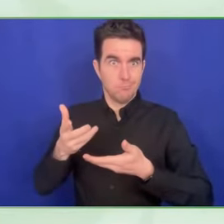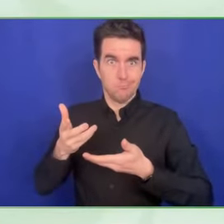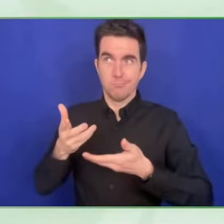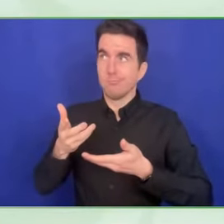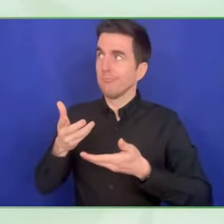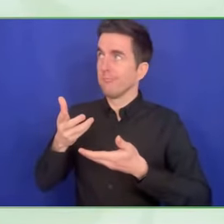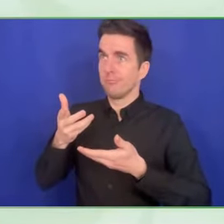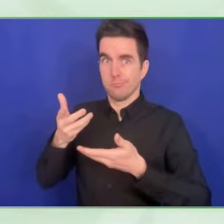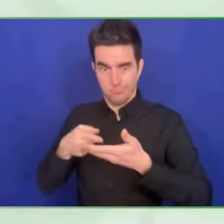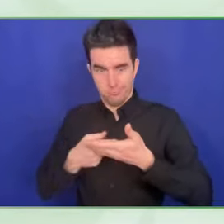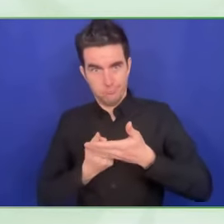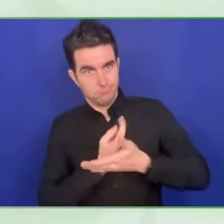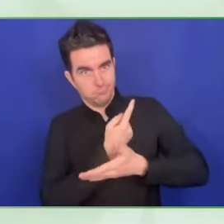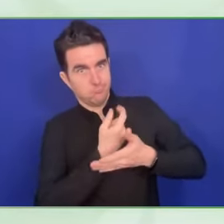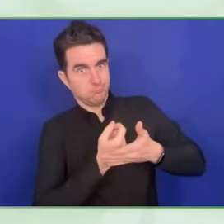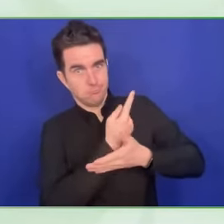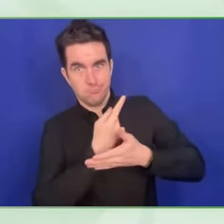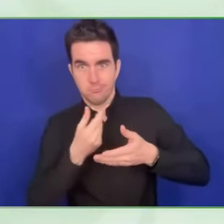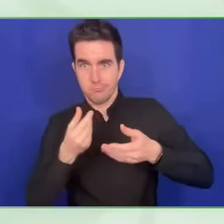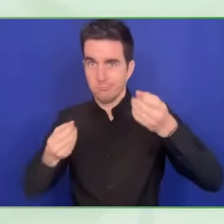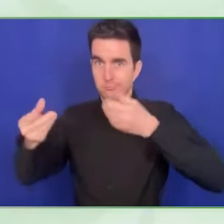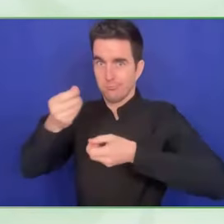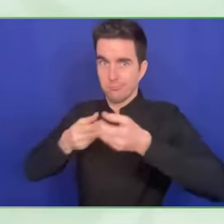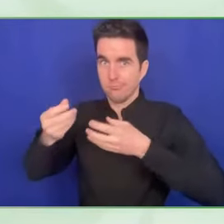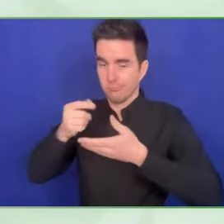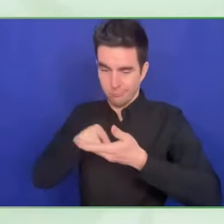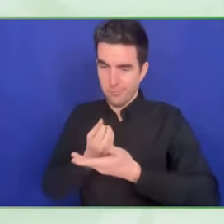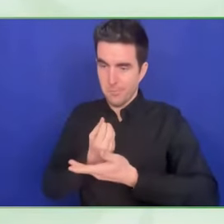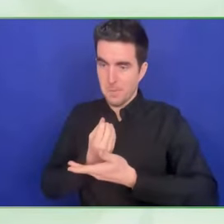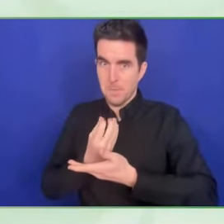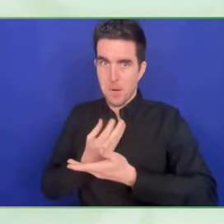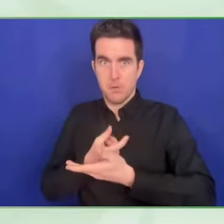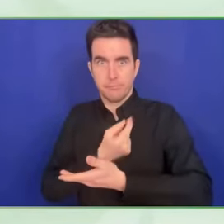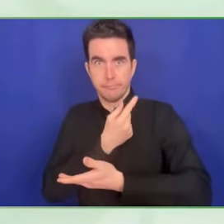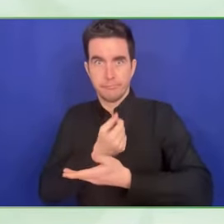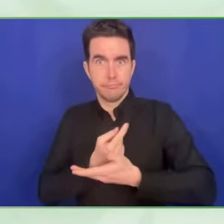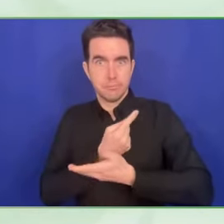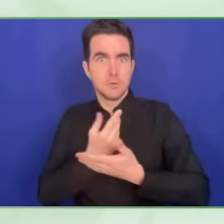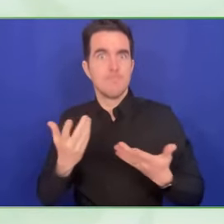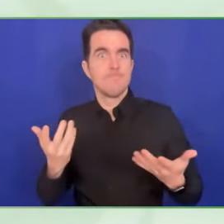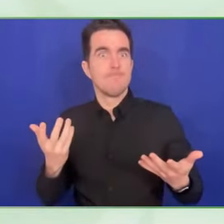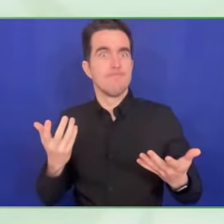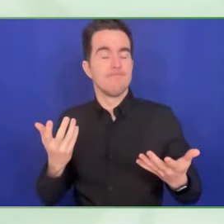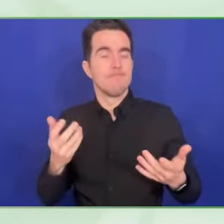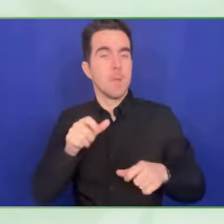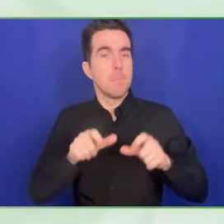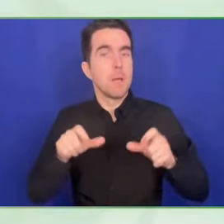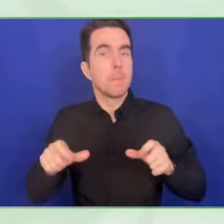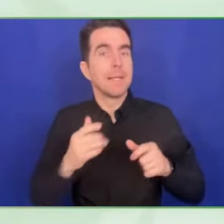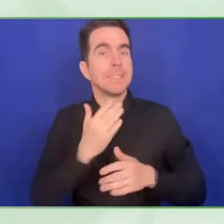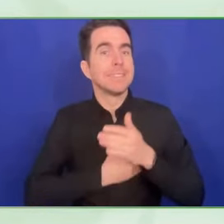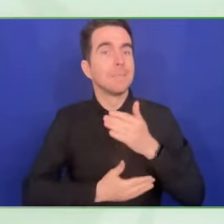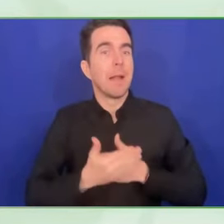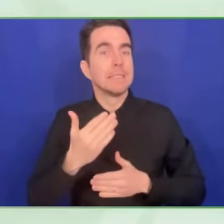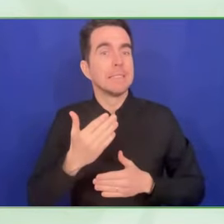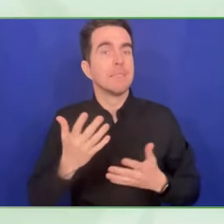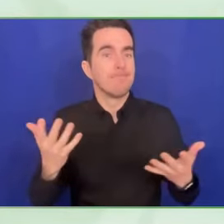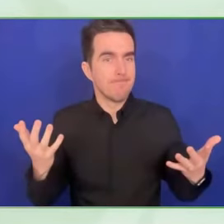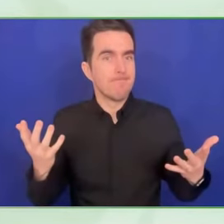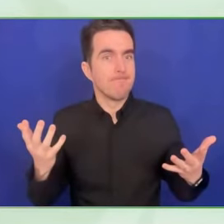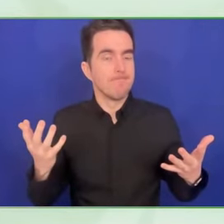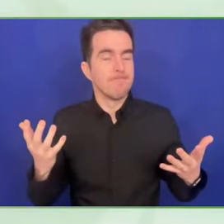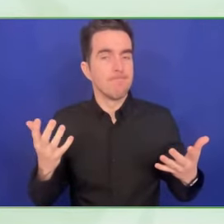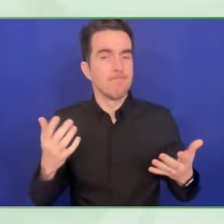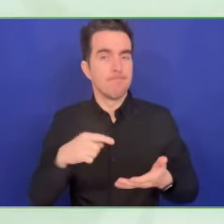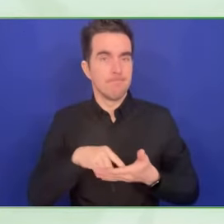information that I am sending of my home, of my disability, of my medical information, of whatever? Thank